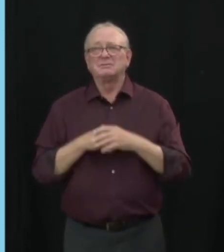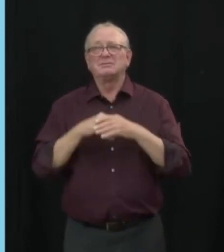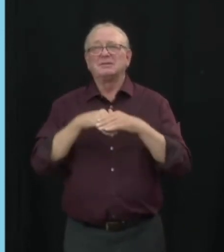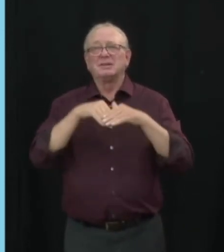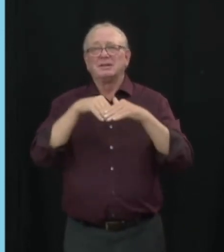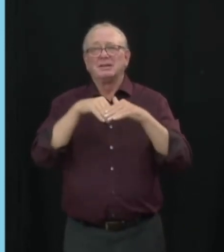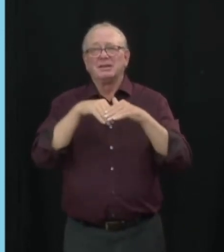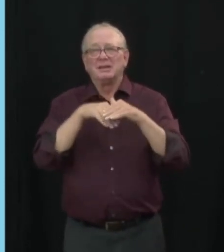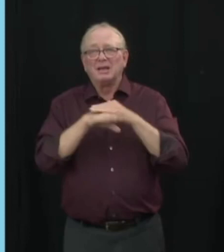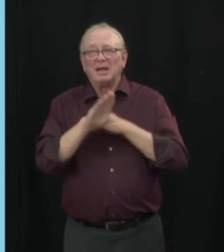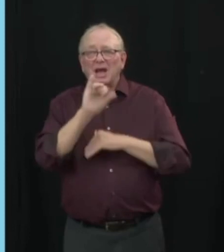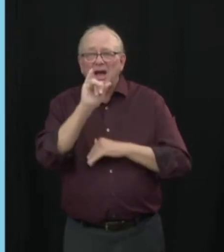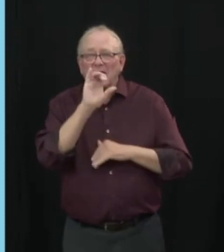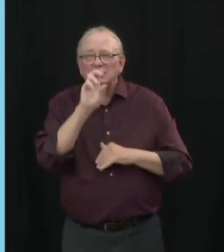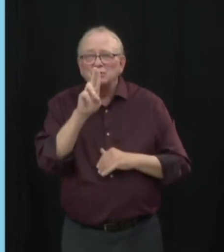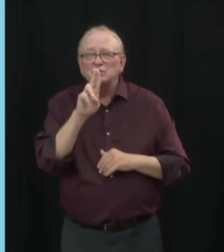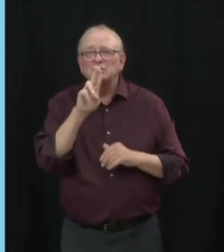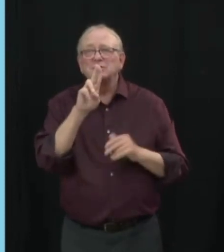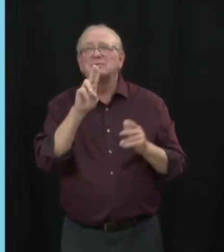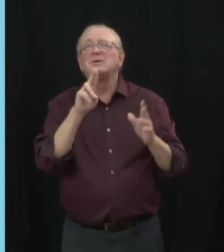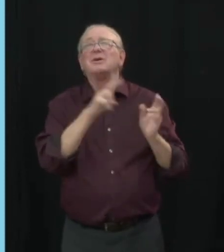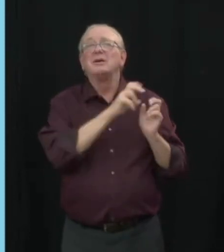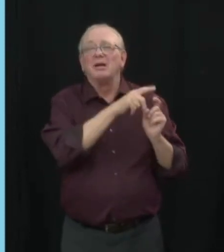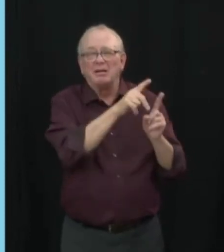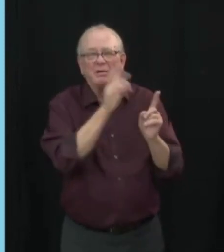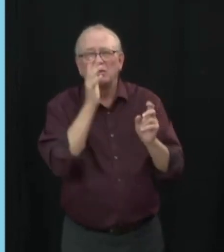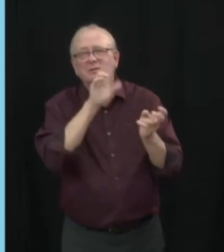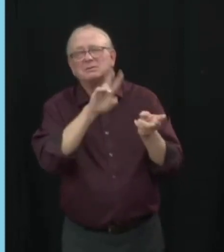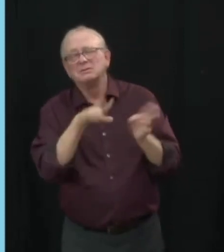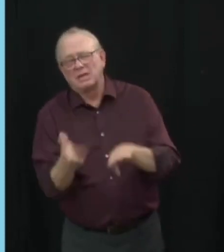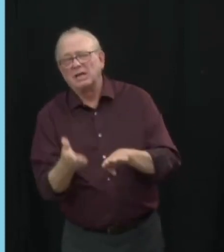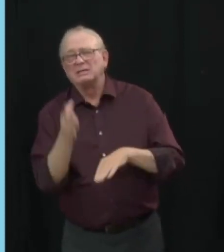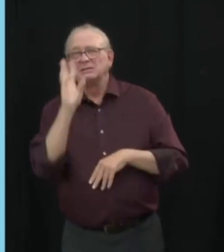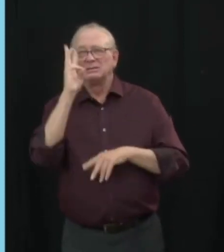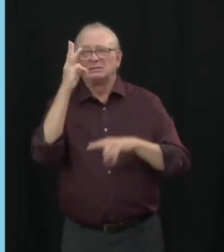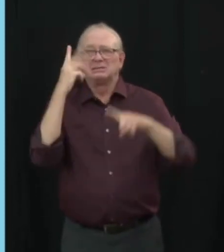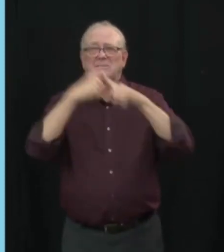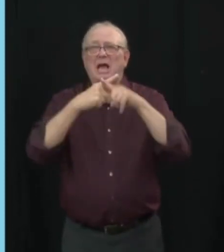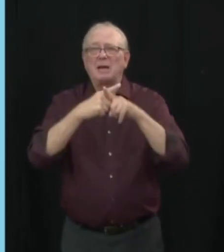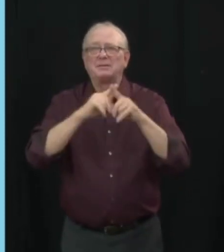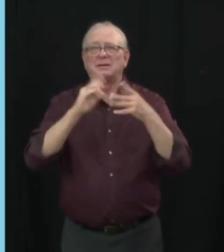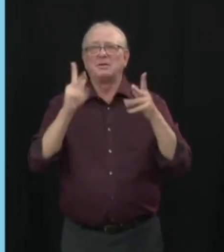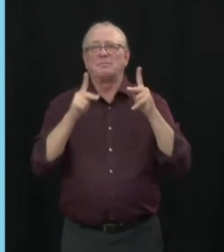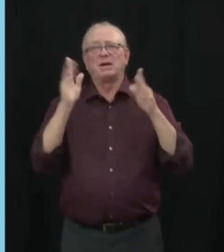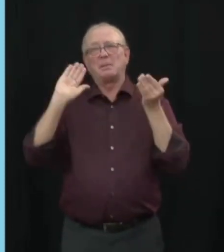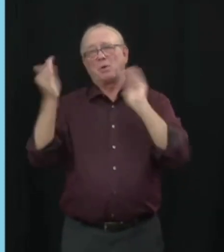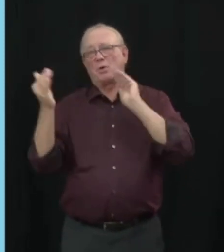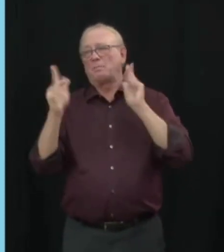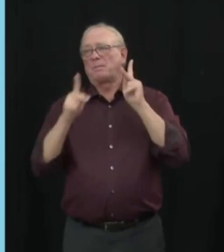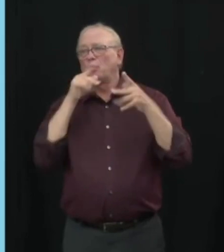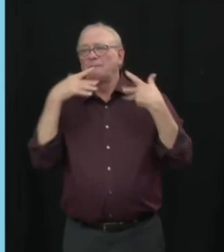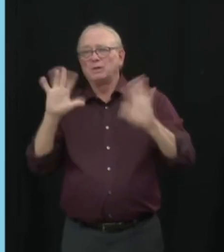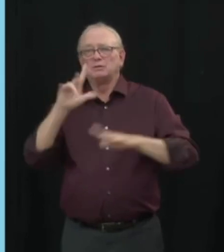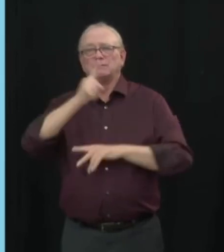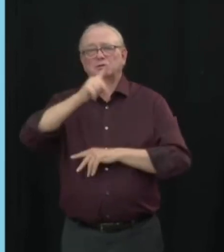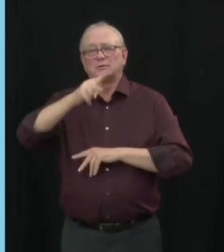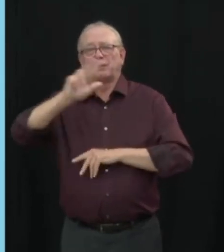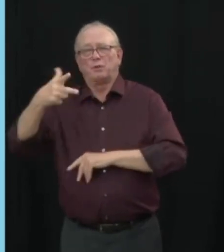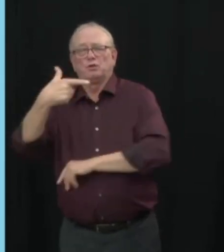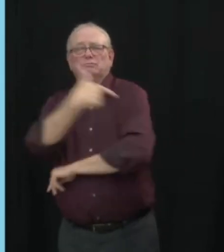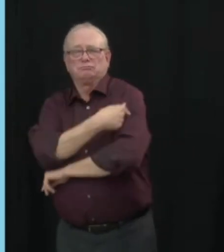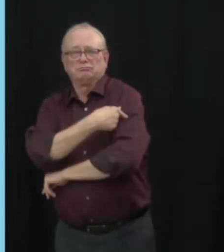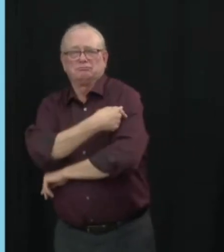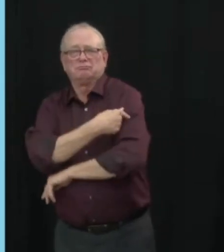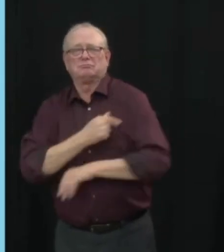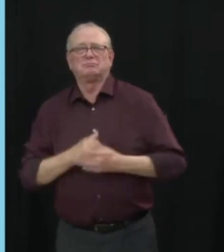COVID-19 than those who had three doses of vaccine. It has always been true that most people who get COVID